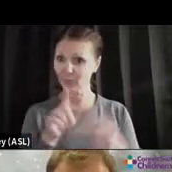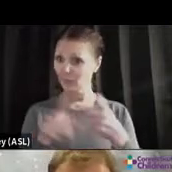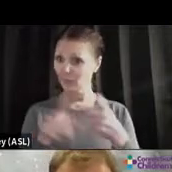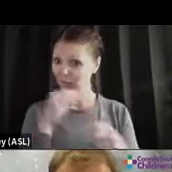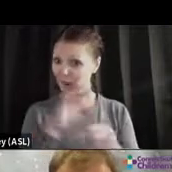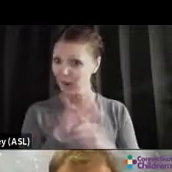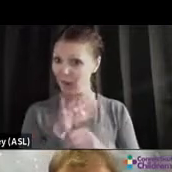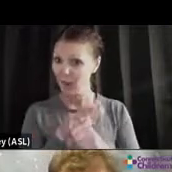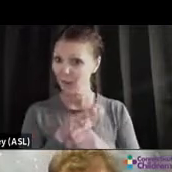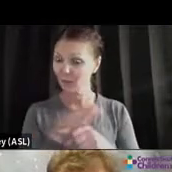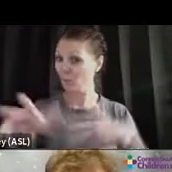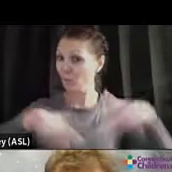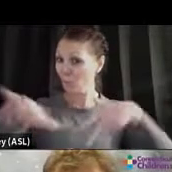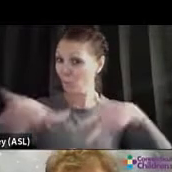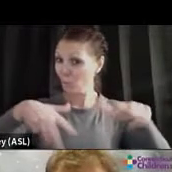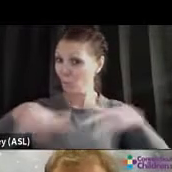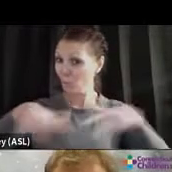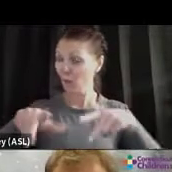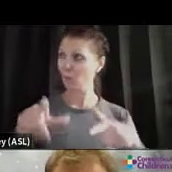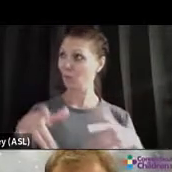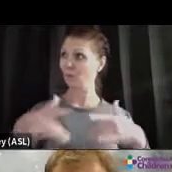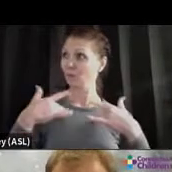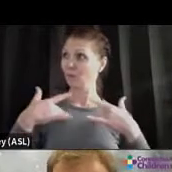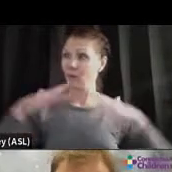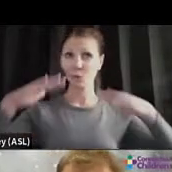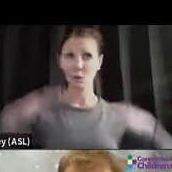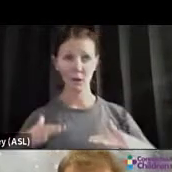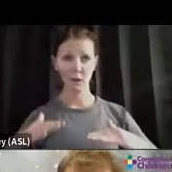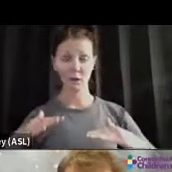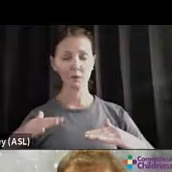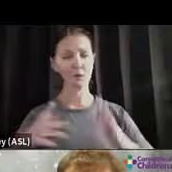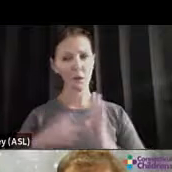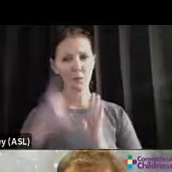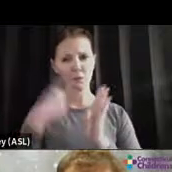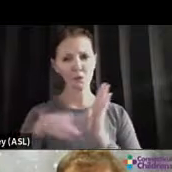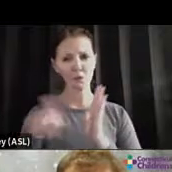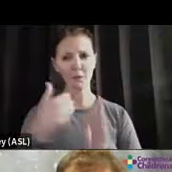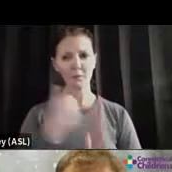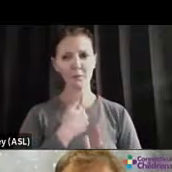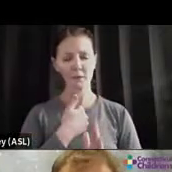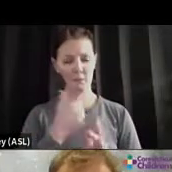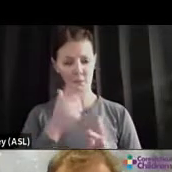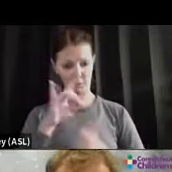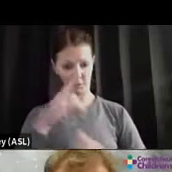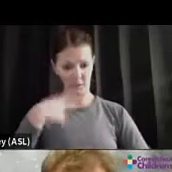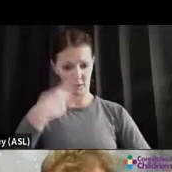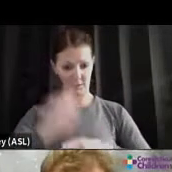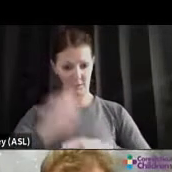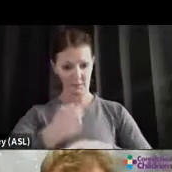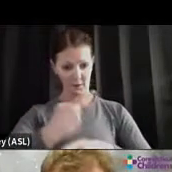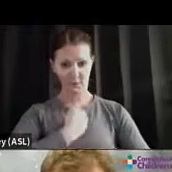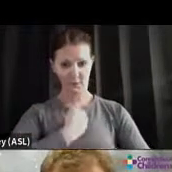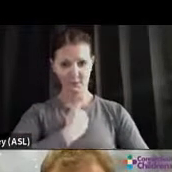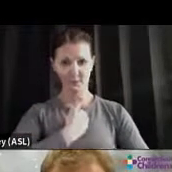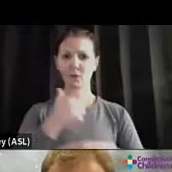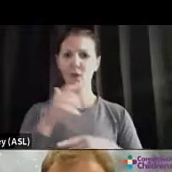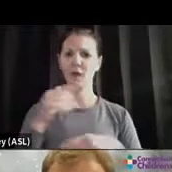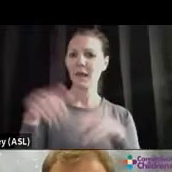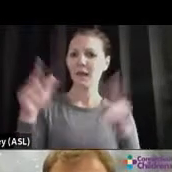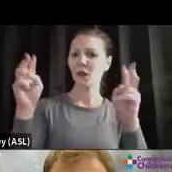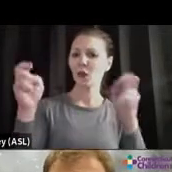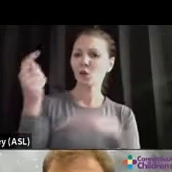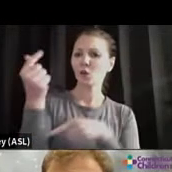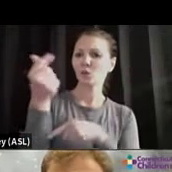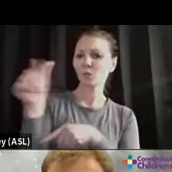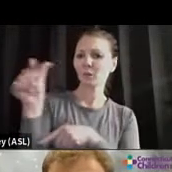gone for a walk? Do you feel grounded? Double check. Do you have your own oxygen mask on? Are you in your green zone? Because if